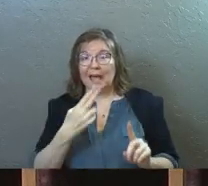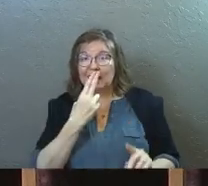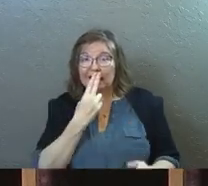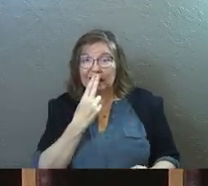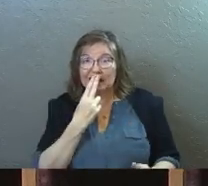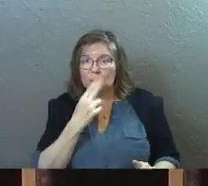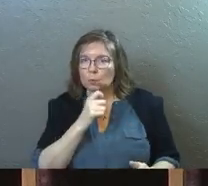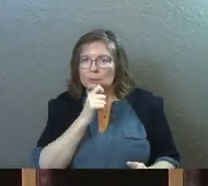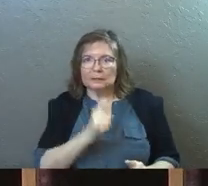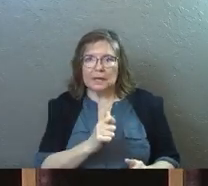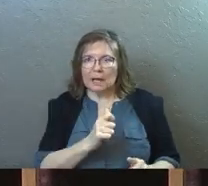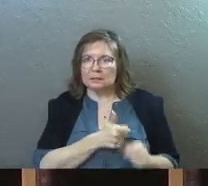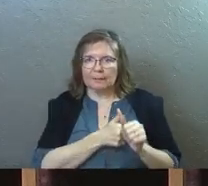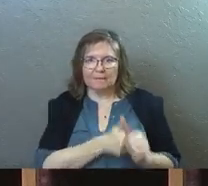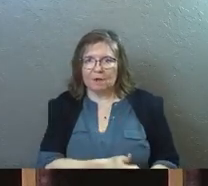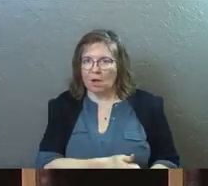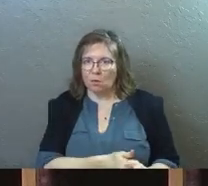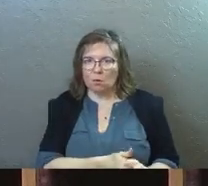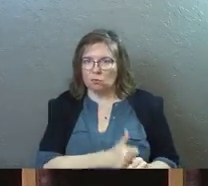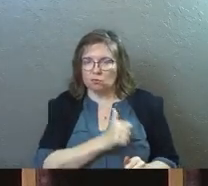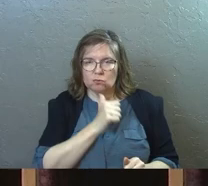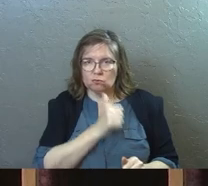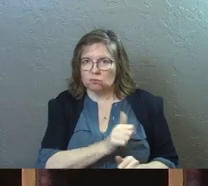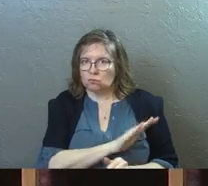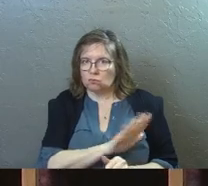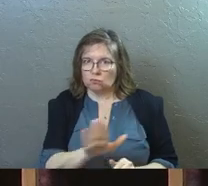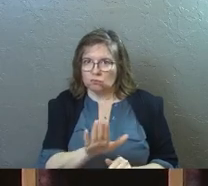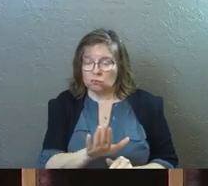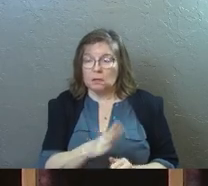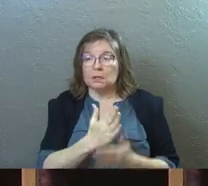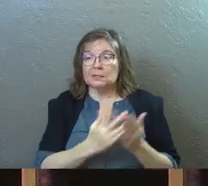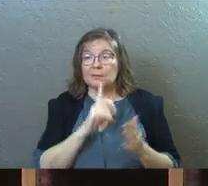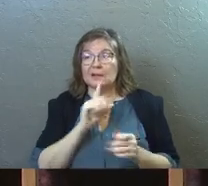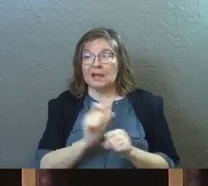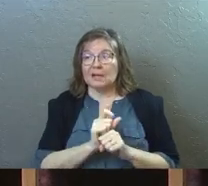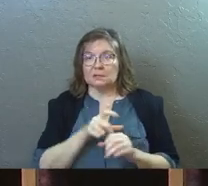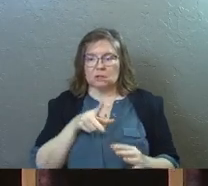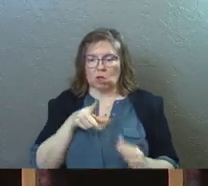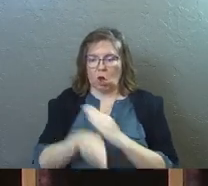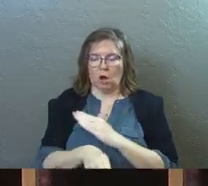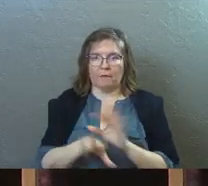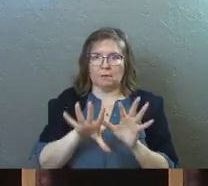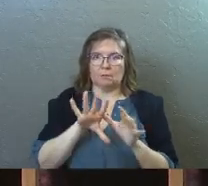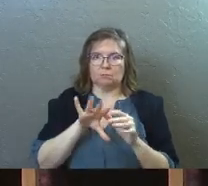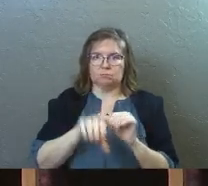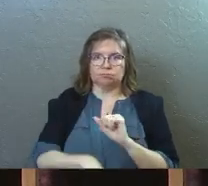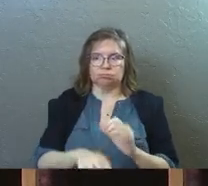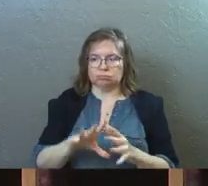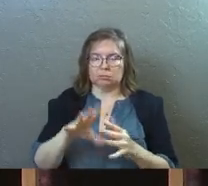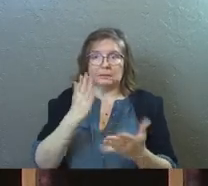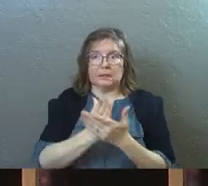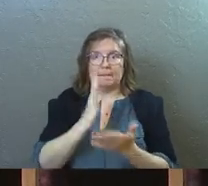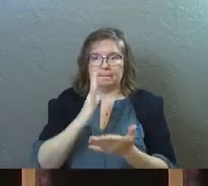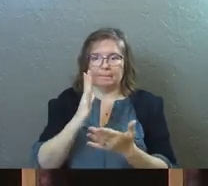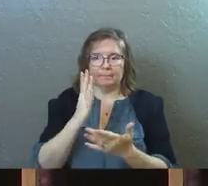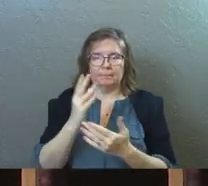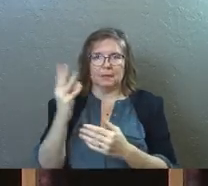Hitler was not to be followed. And someone actually cut off his radio address midstream.